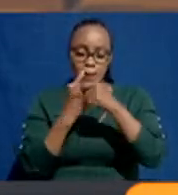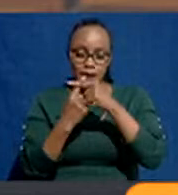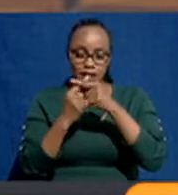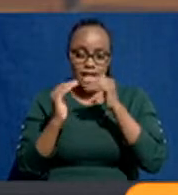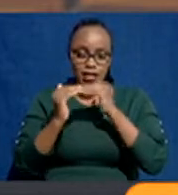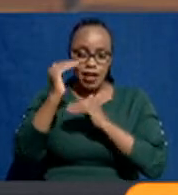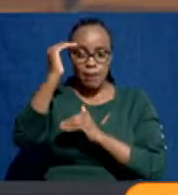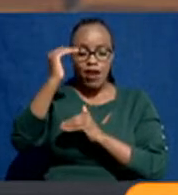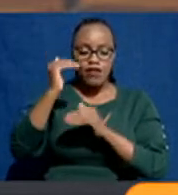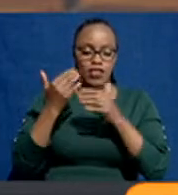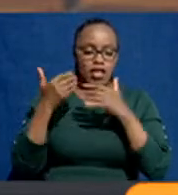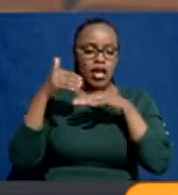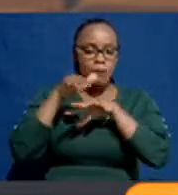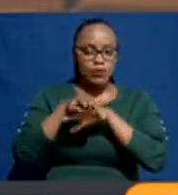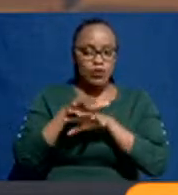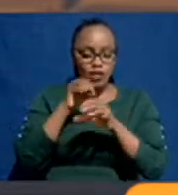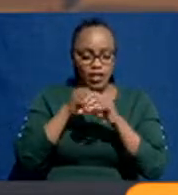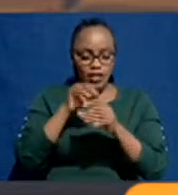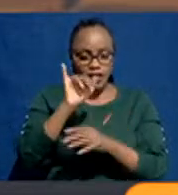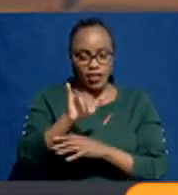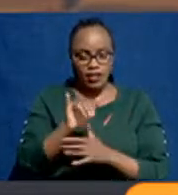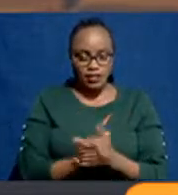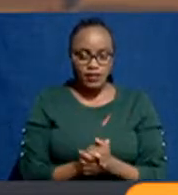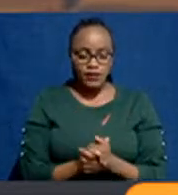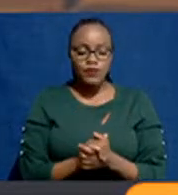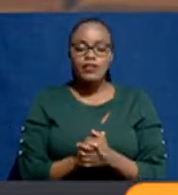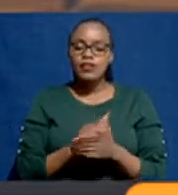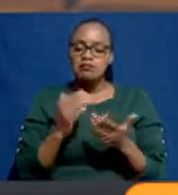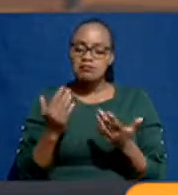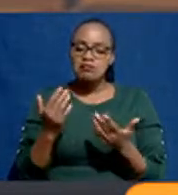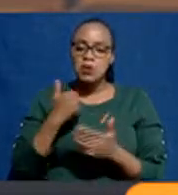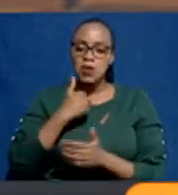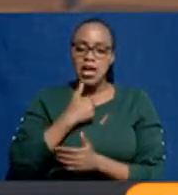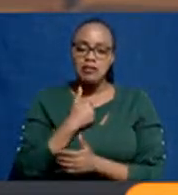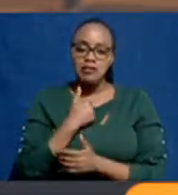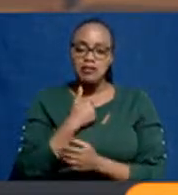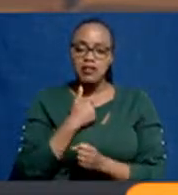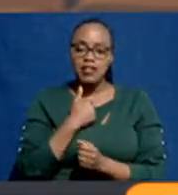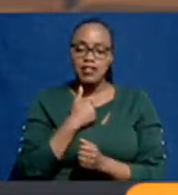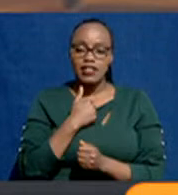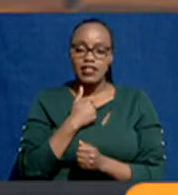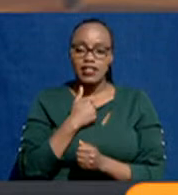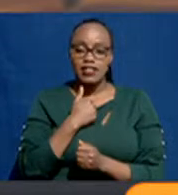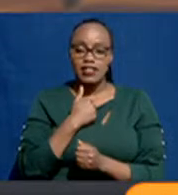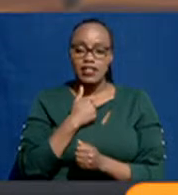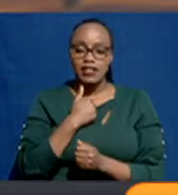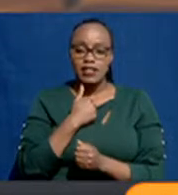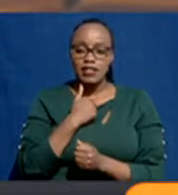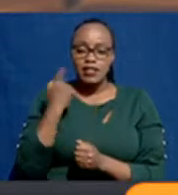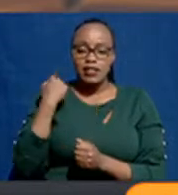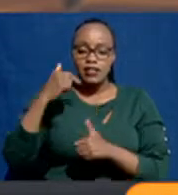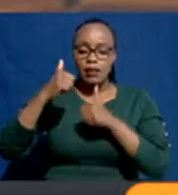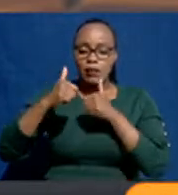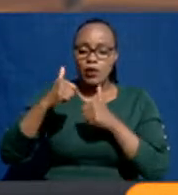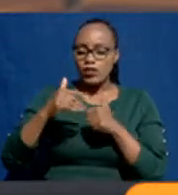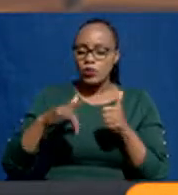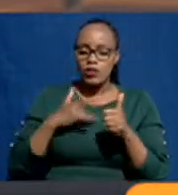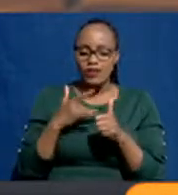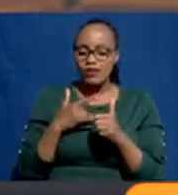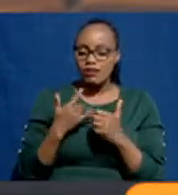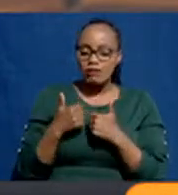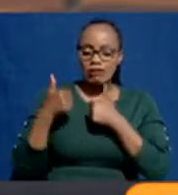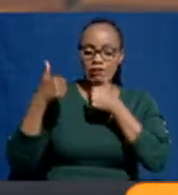being absorbed in our training institutions. Where we have the numbers looking a bit discouraging